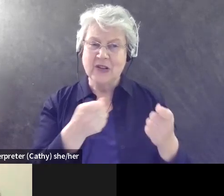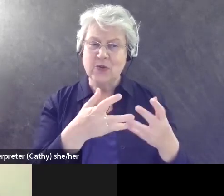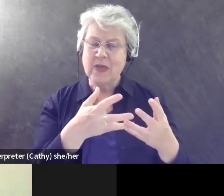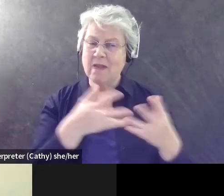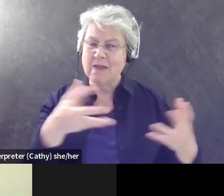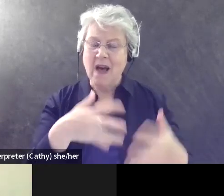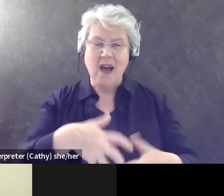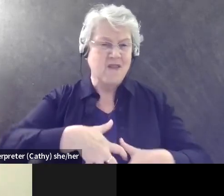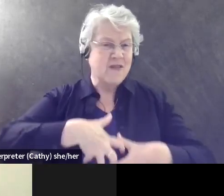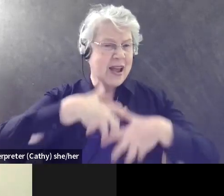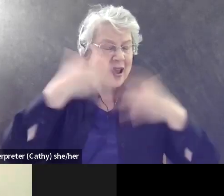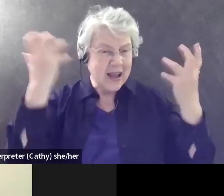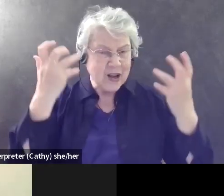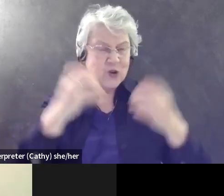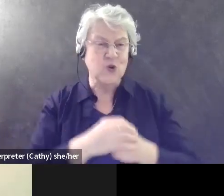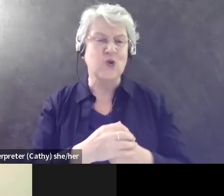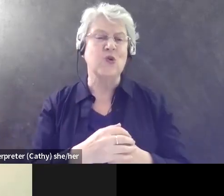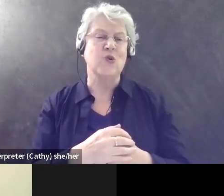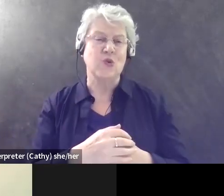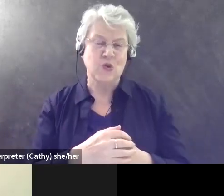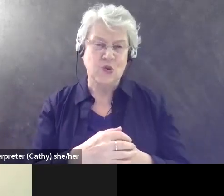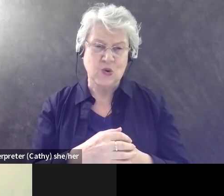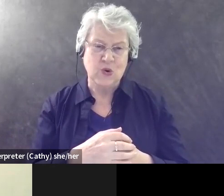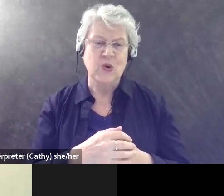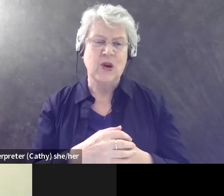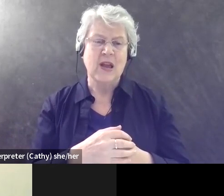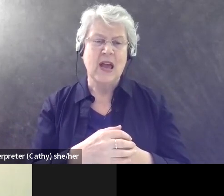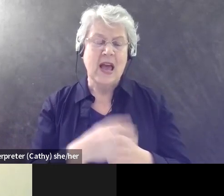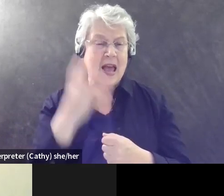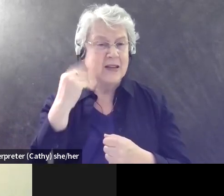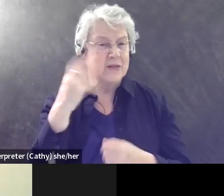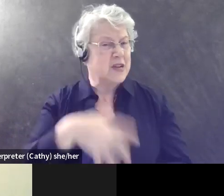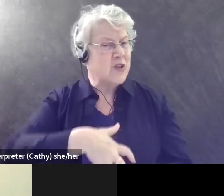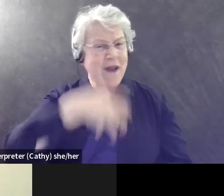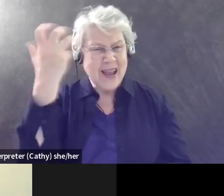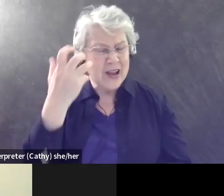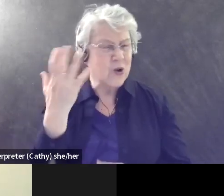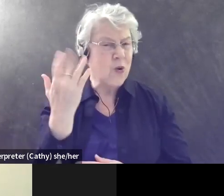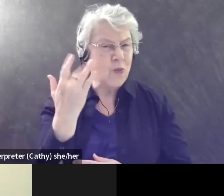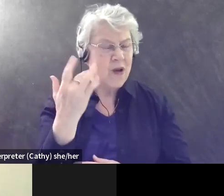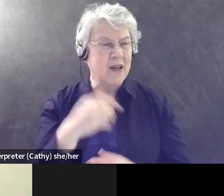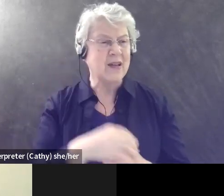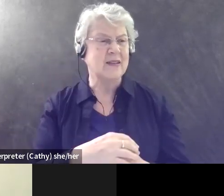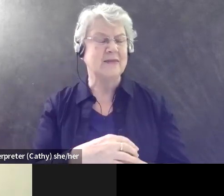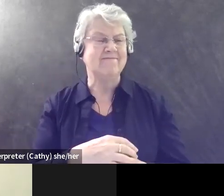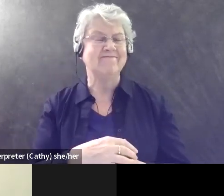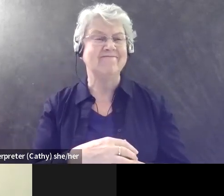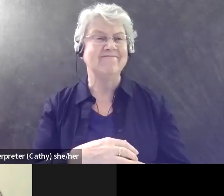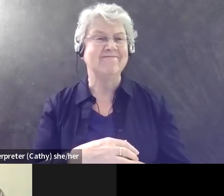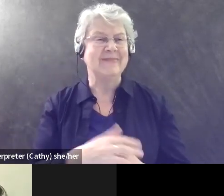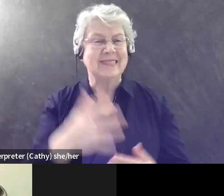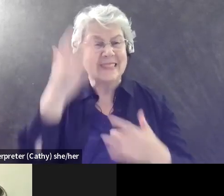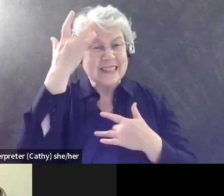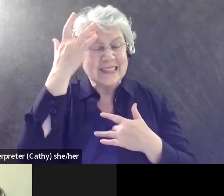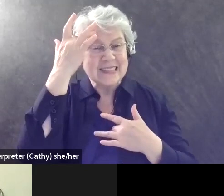I have a lot of anger. I have anger because I got sick, uh, because my